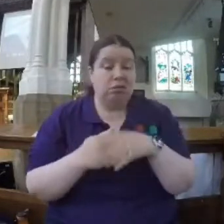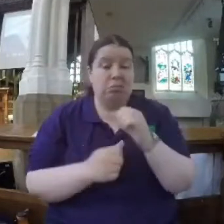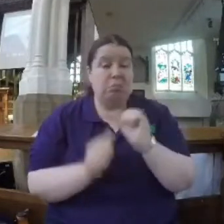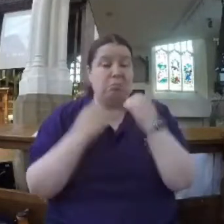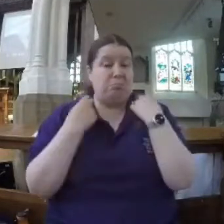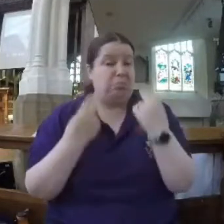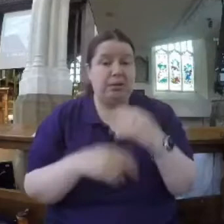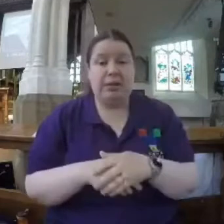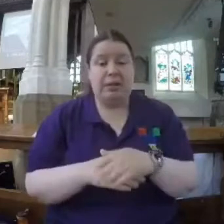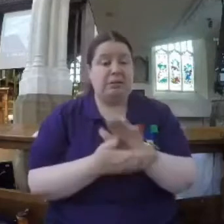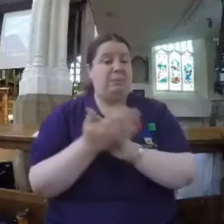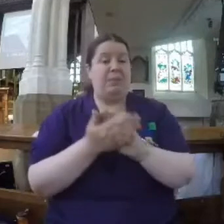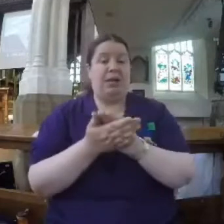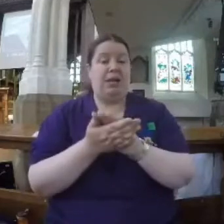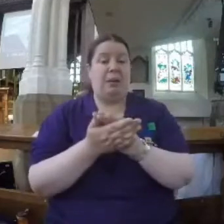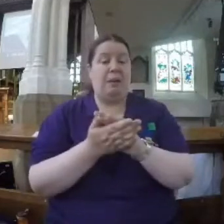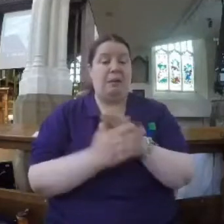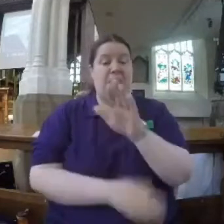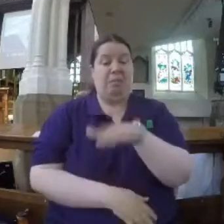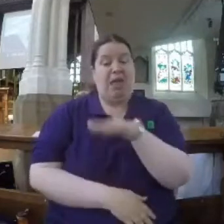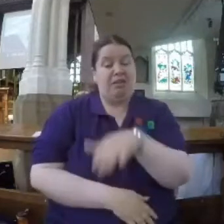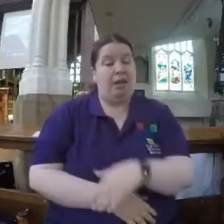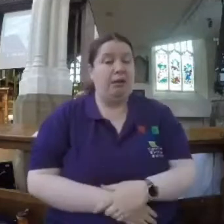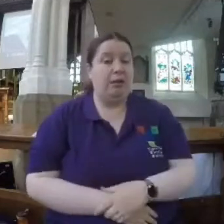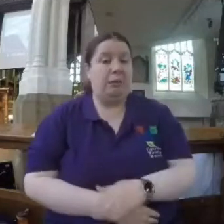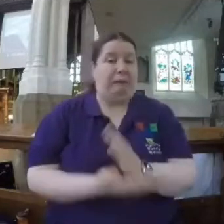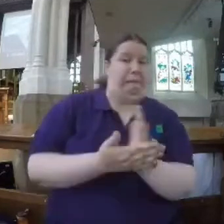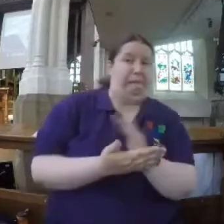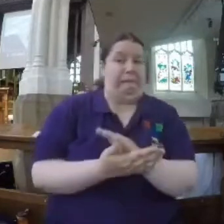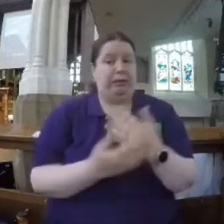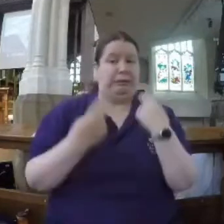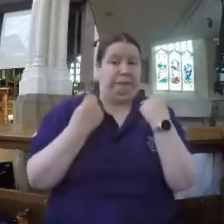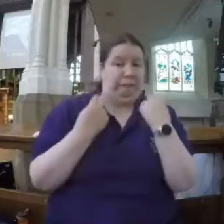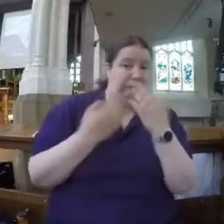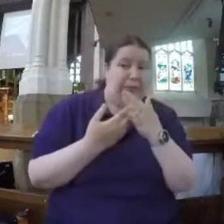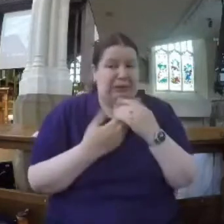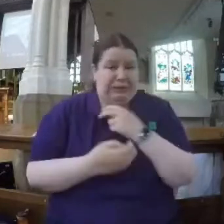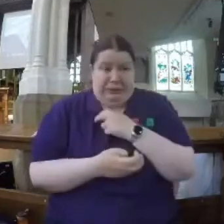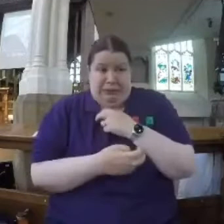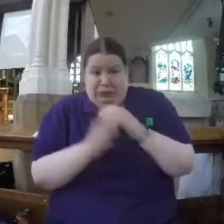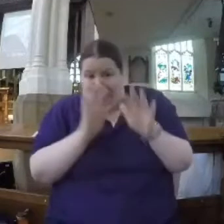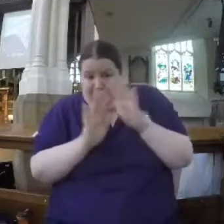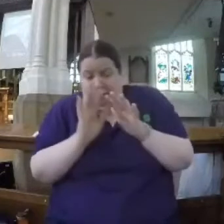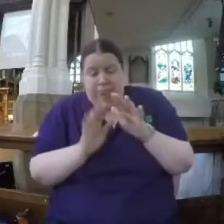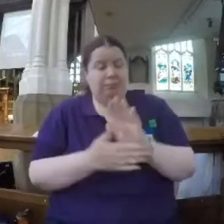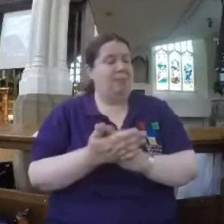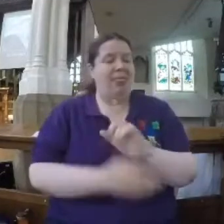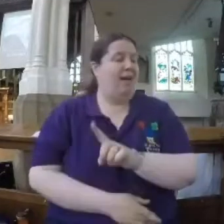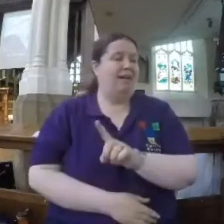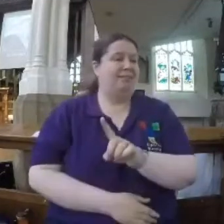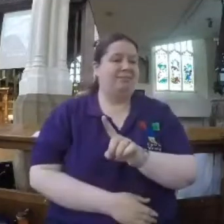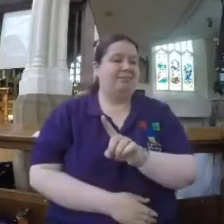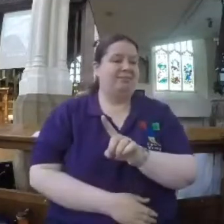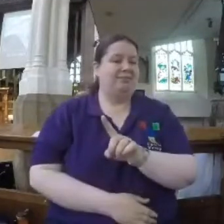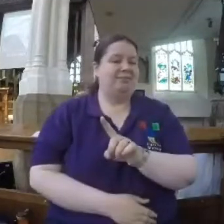It's not wishy-washiness. It's not to be indecisive, to be timid, or fearful, or unsure of yourself. It's not